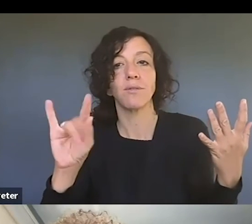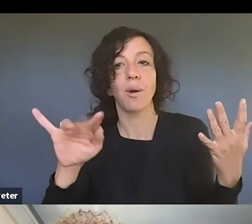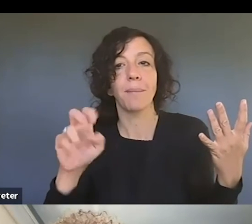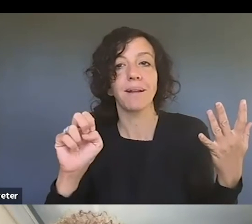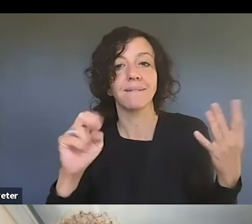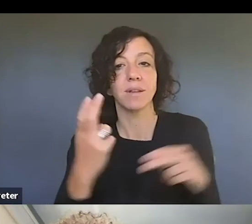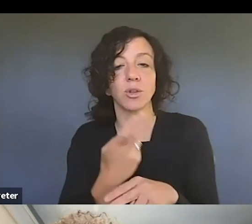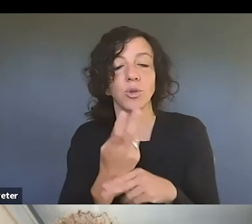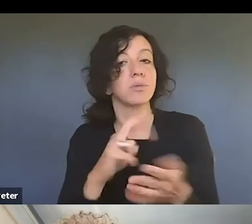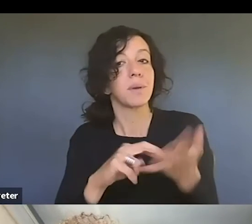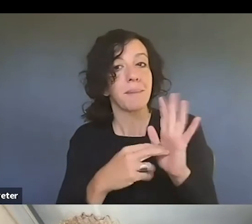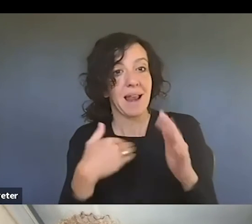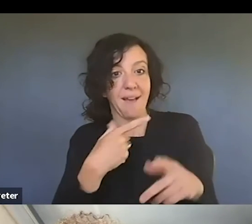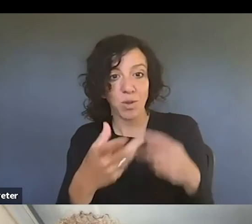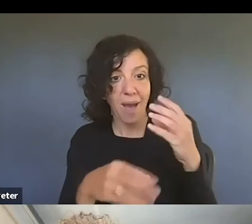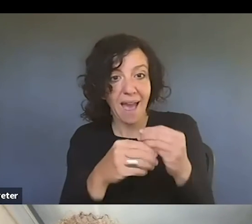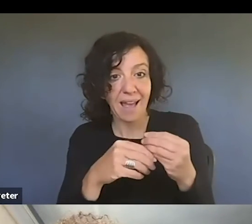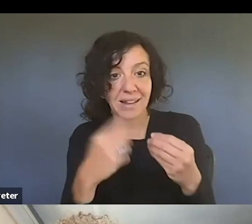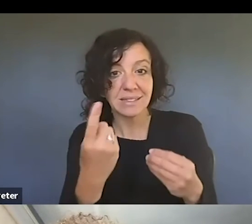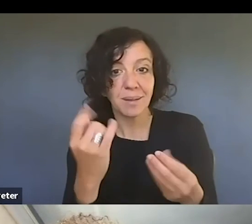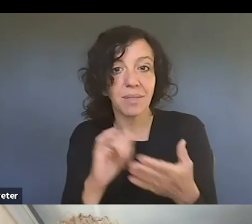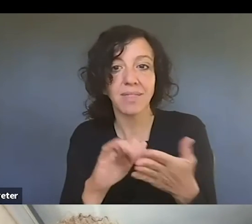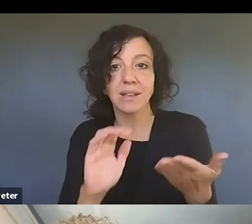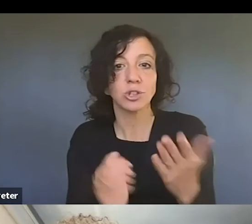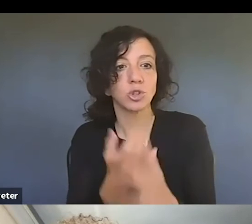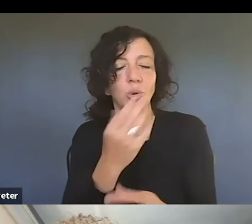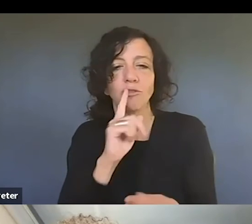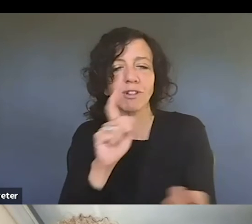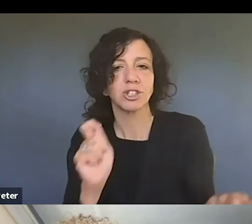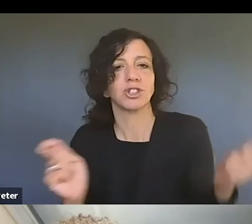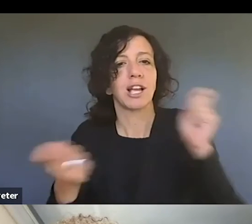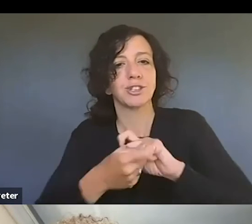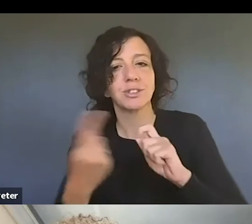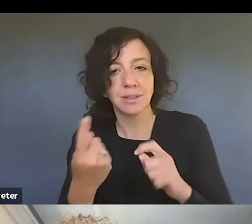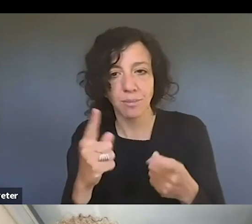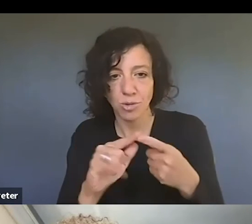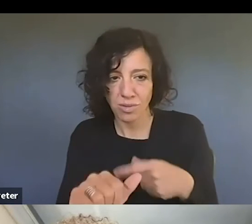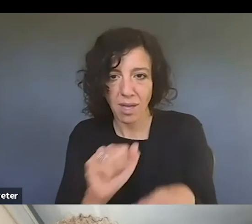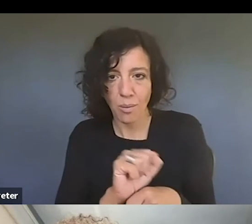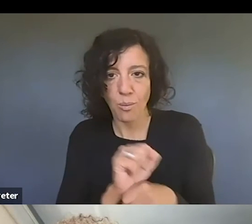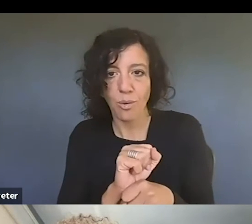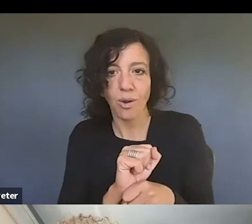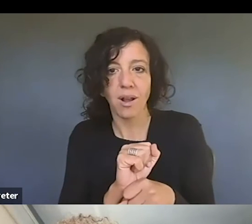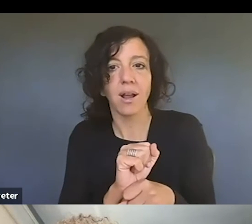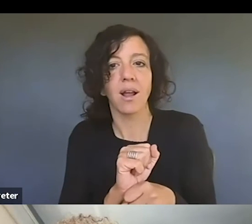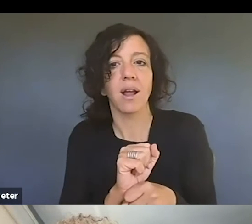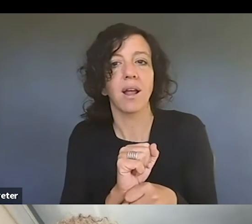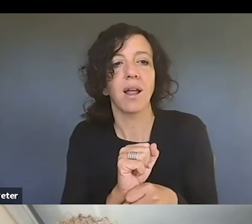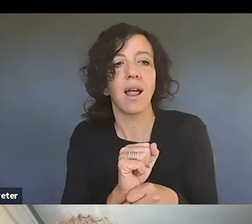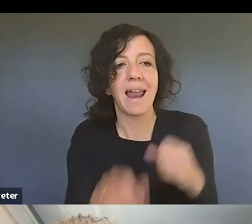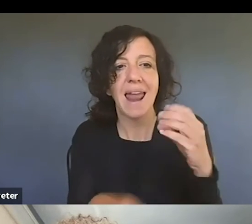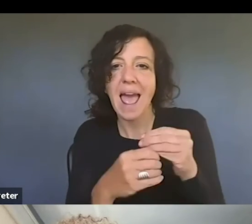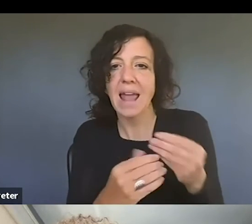something kind of new and transformative to the work, injected some new meaning